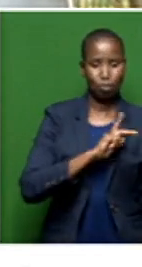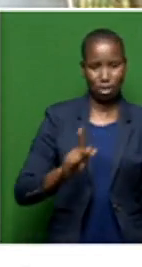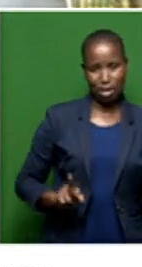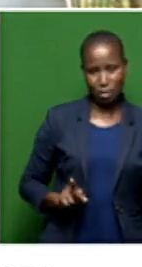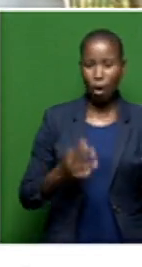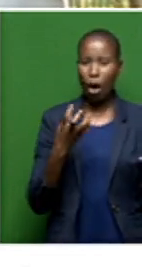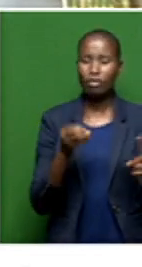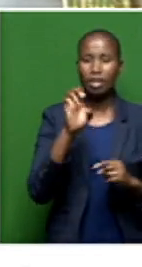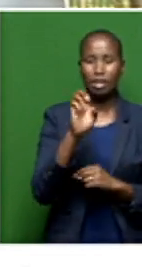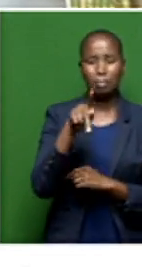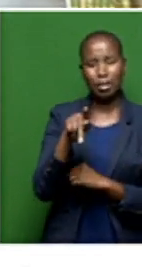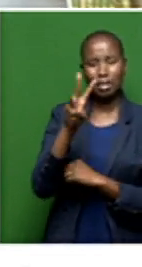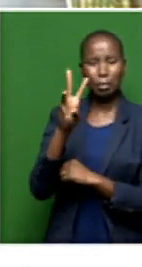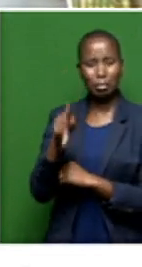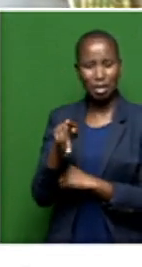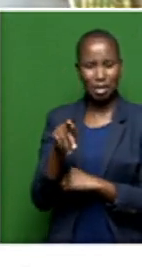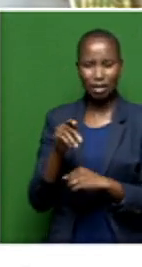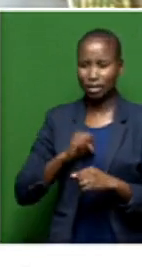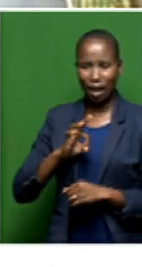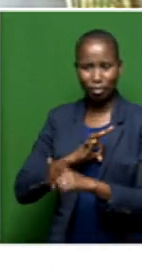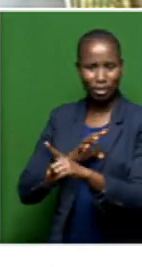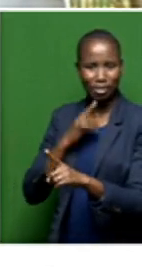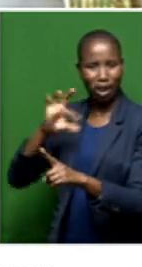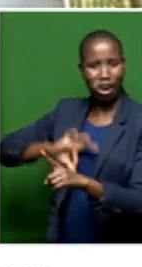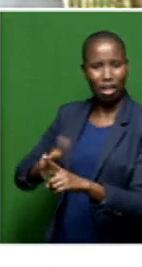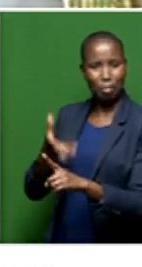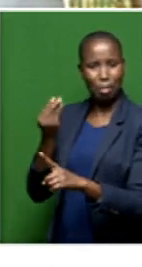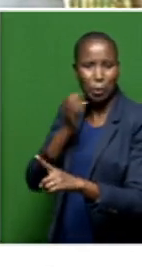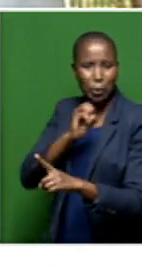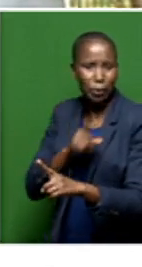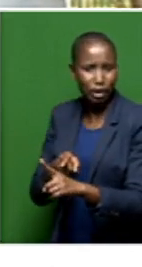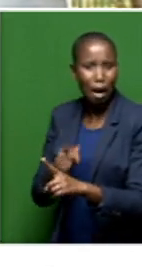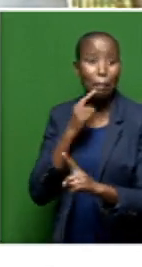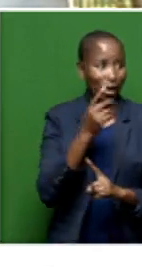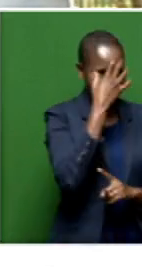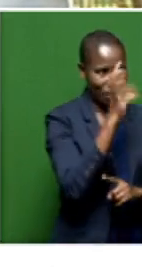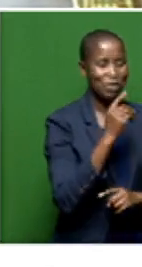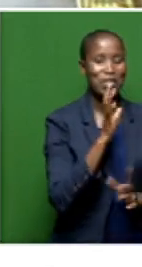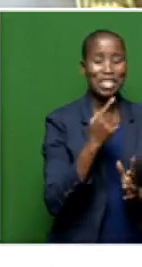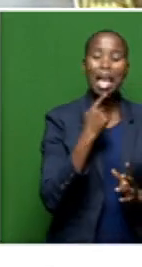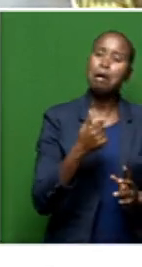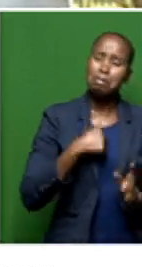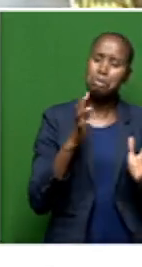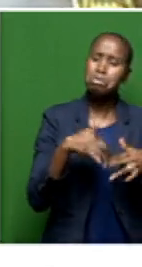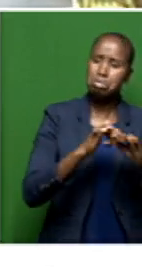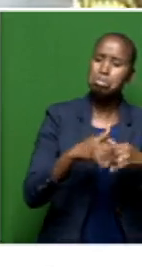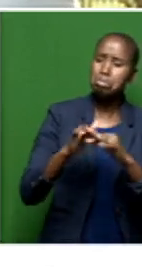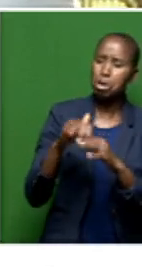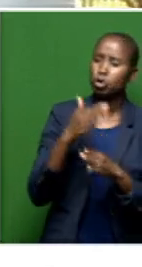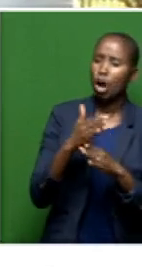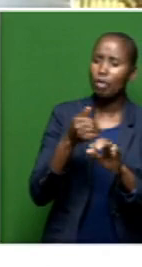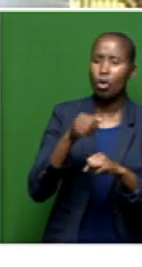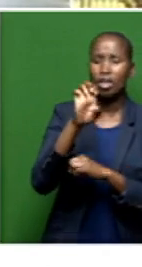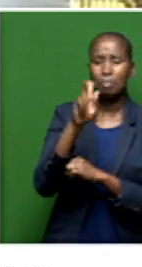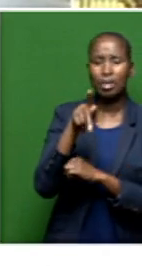got EPWP workers still saying we are not paid, yet government would be saying we created jobs through EPWP and so